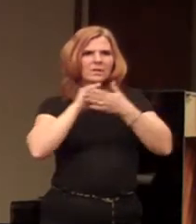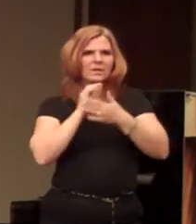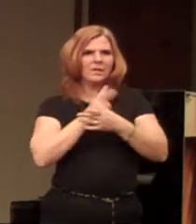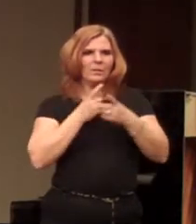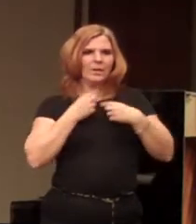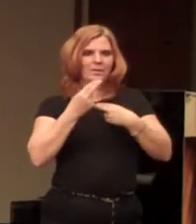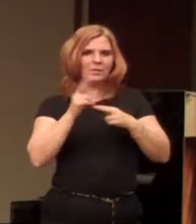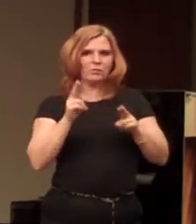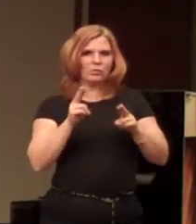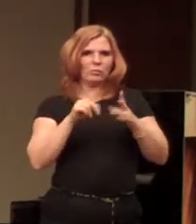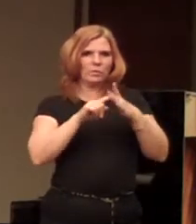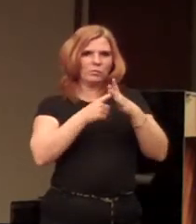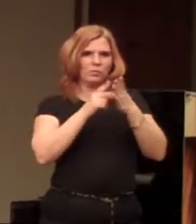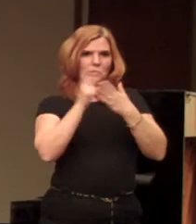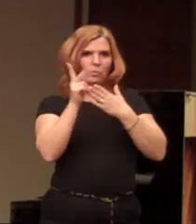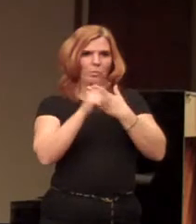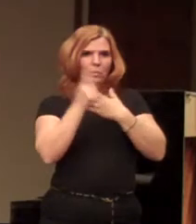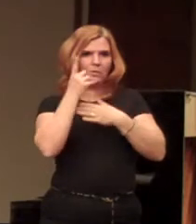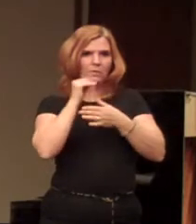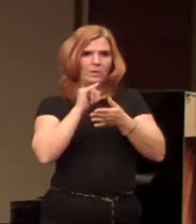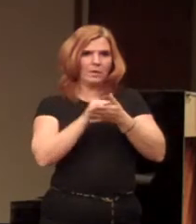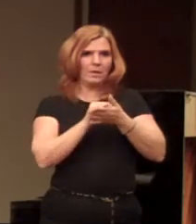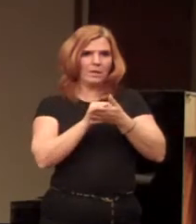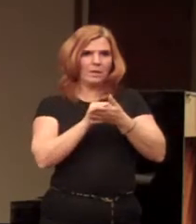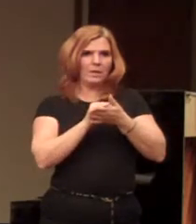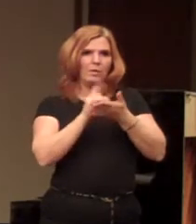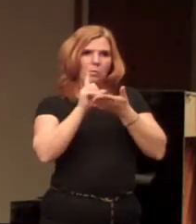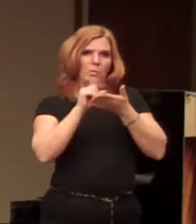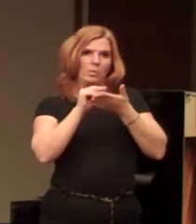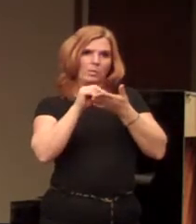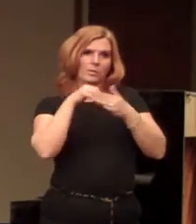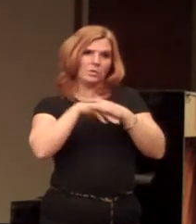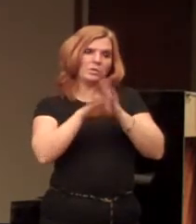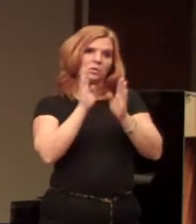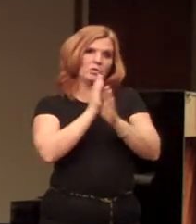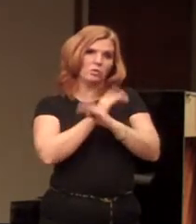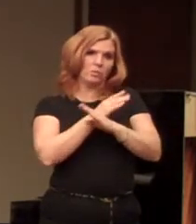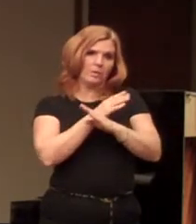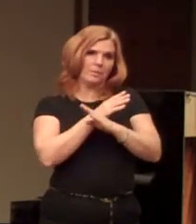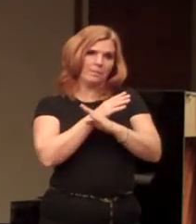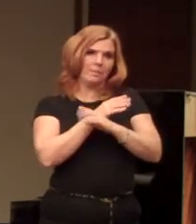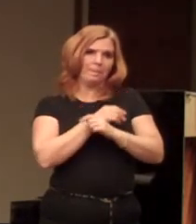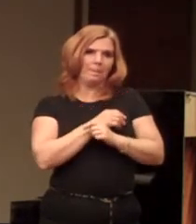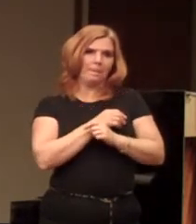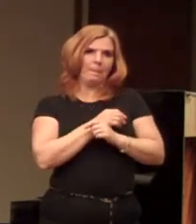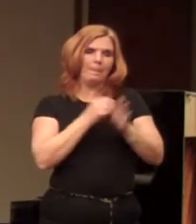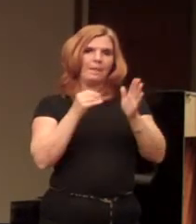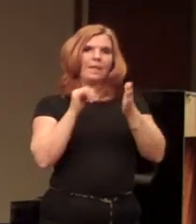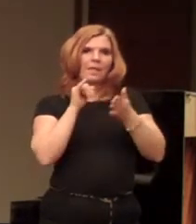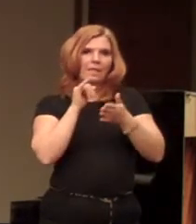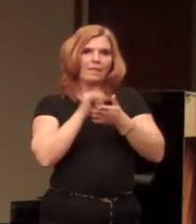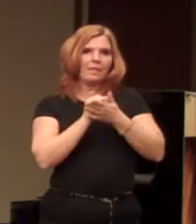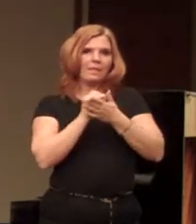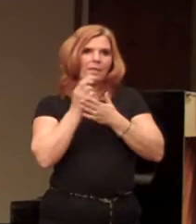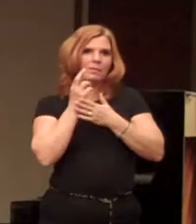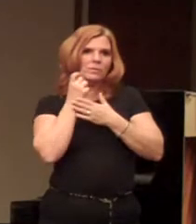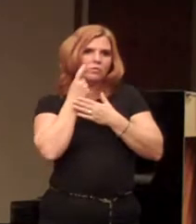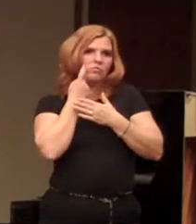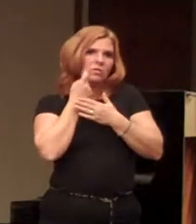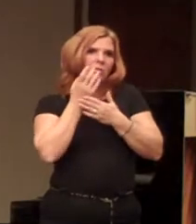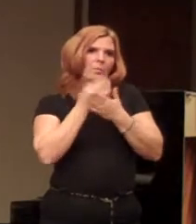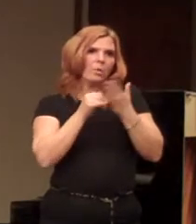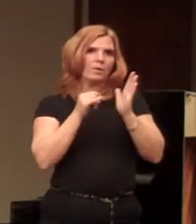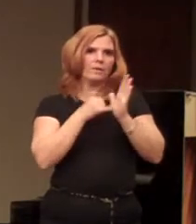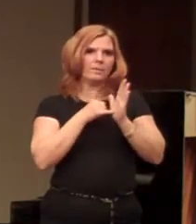The original programs for that were published in German. That was just part of